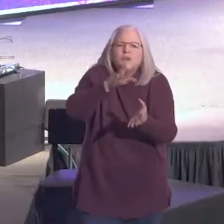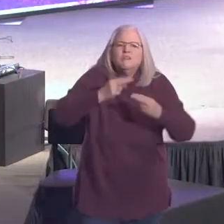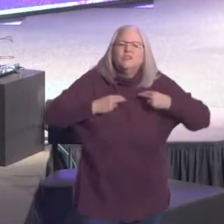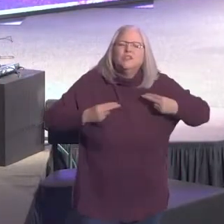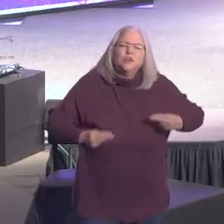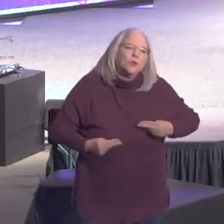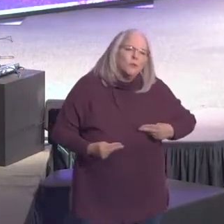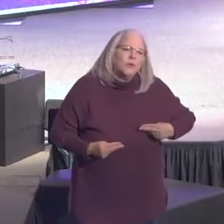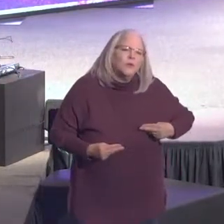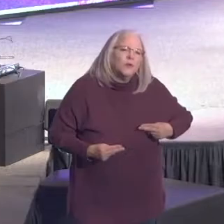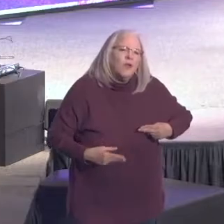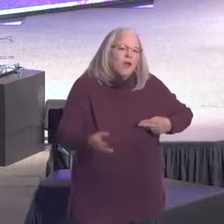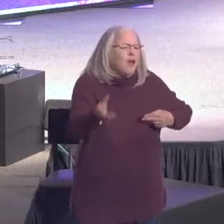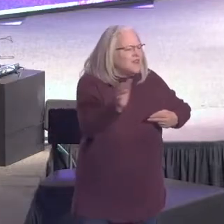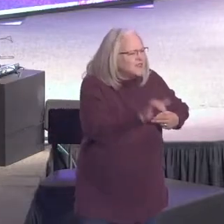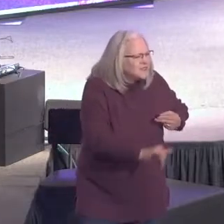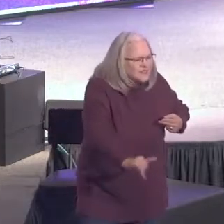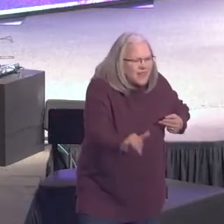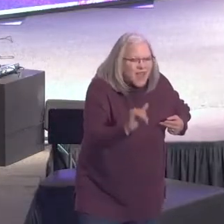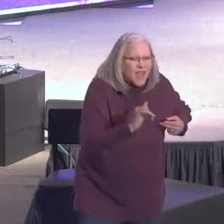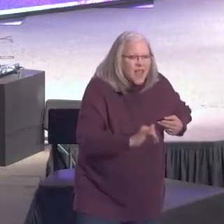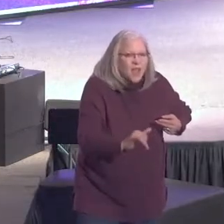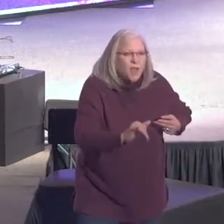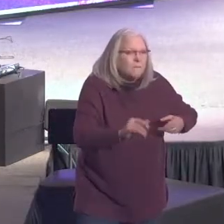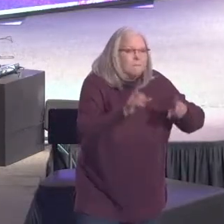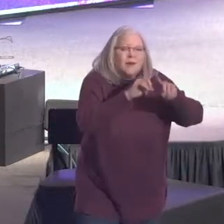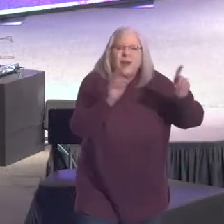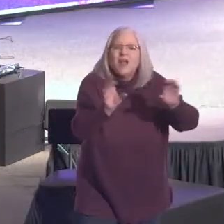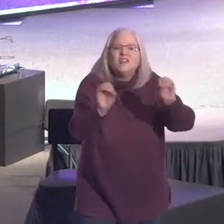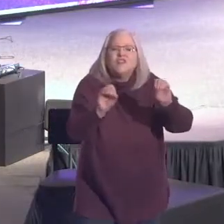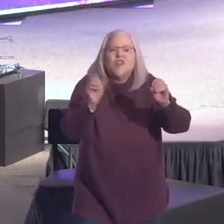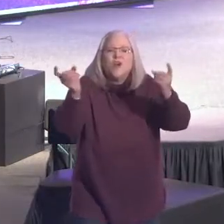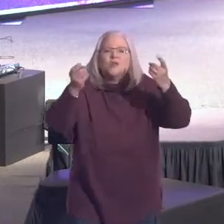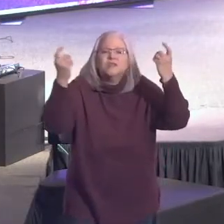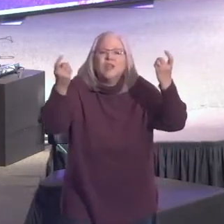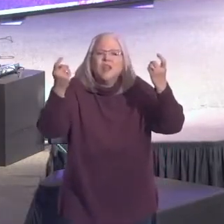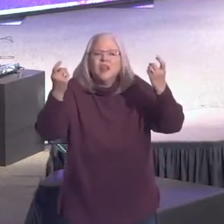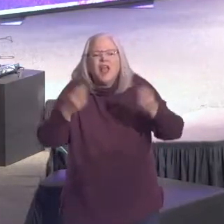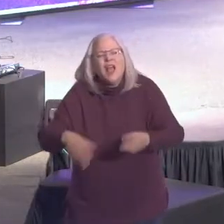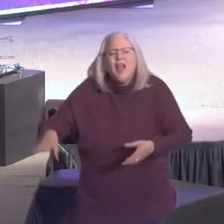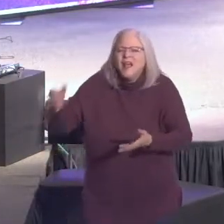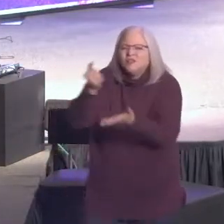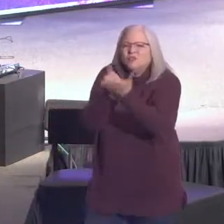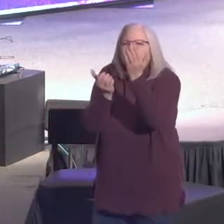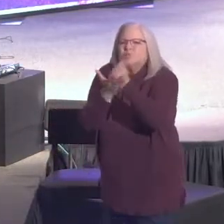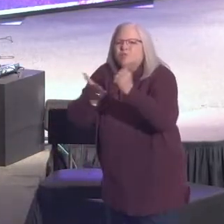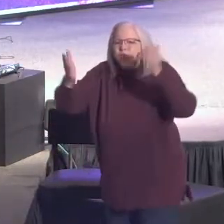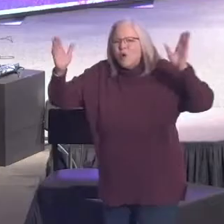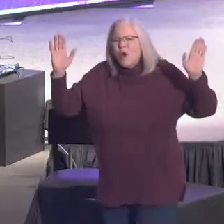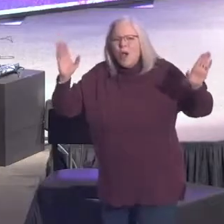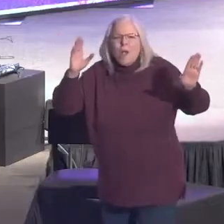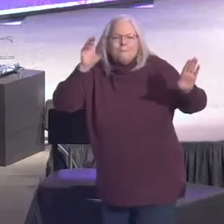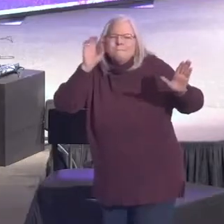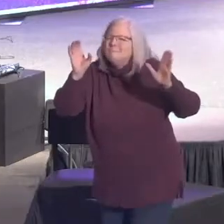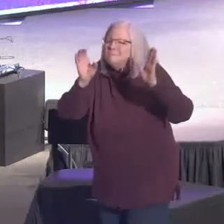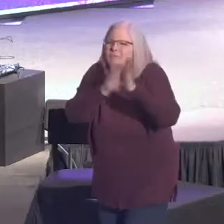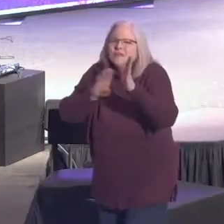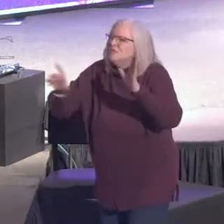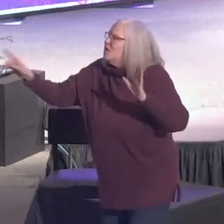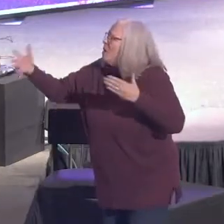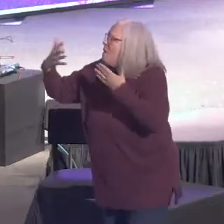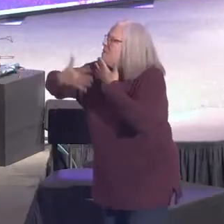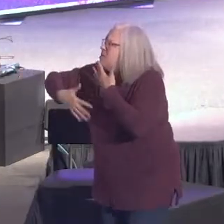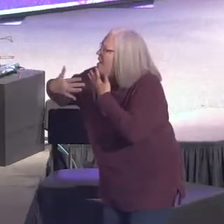ever lived. Like us in every way except sin. And as he hung on the cross, I just want you to picture this. As his blood ran